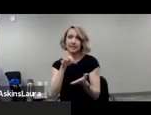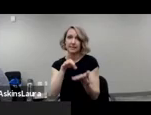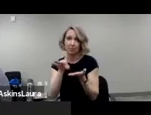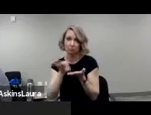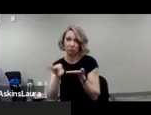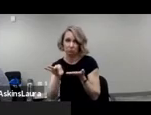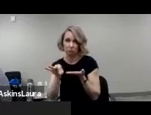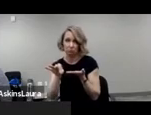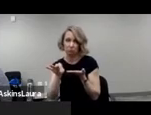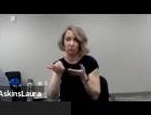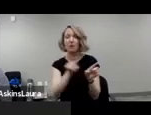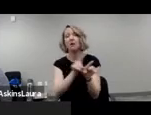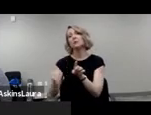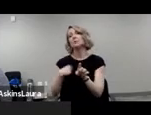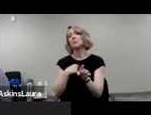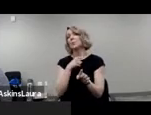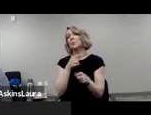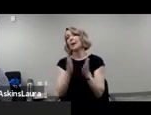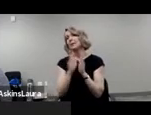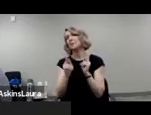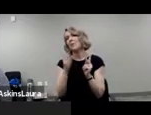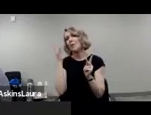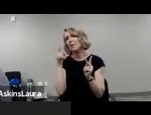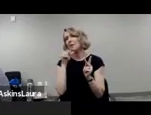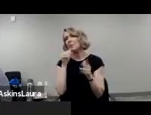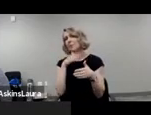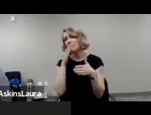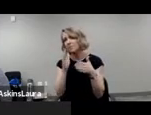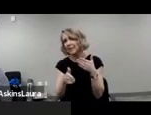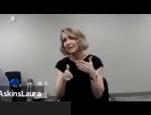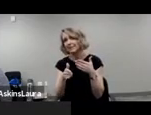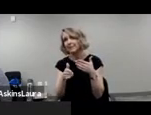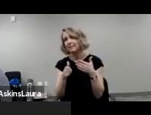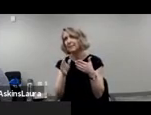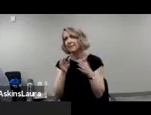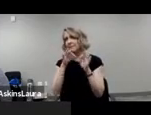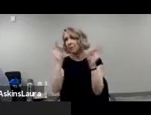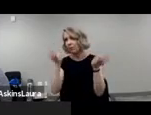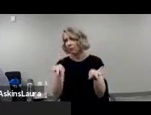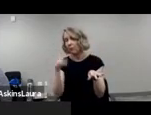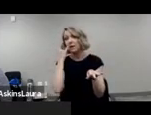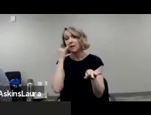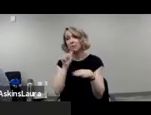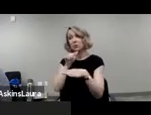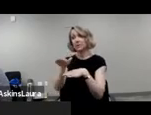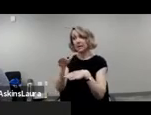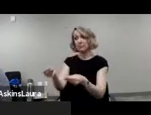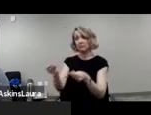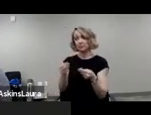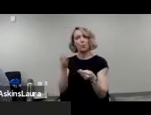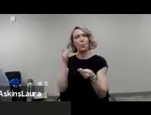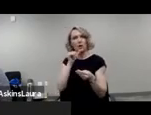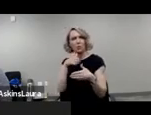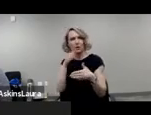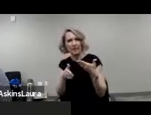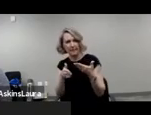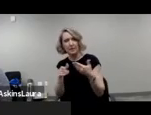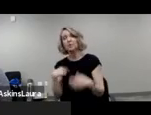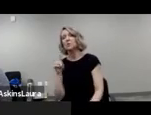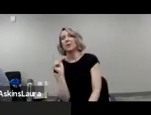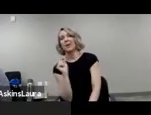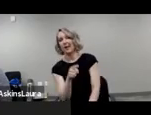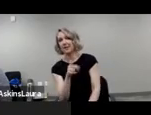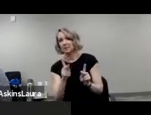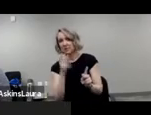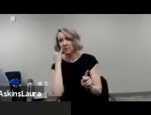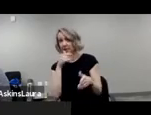We also asked people why they don't complete the census, assuming that they even got it. And we asked, have you ever completed it?